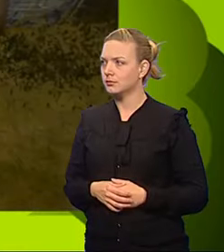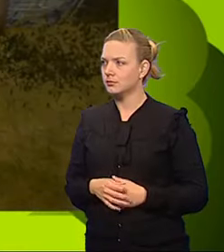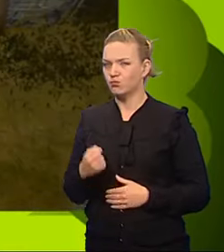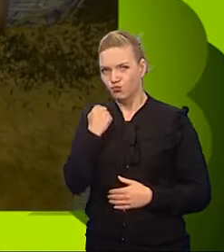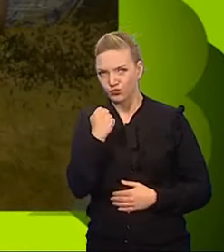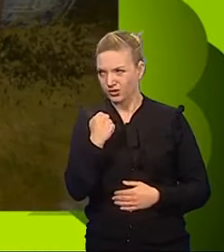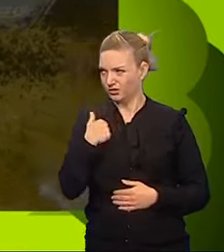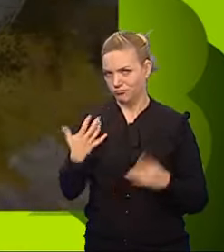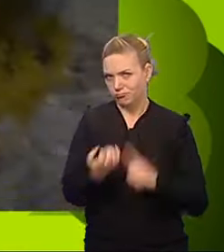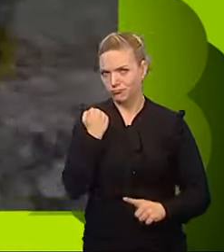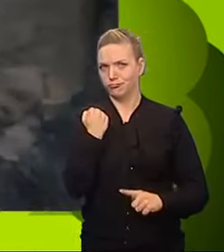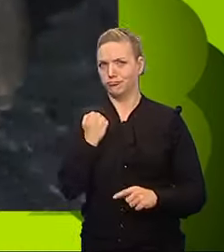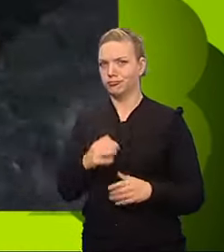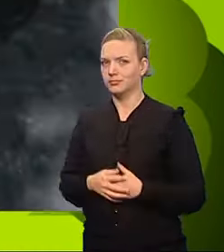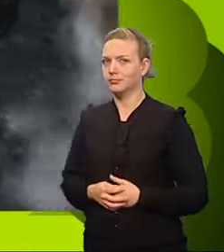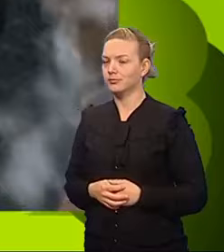Yes, I did it!